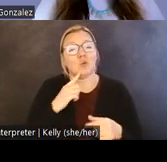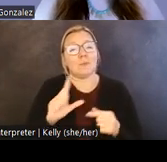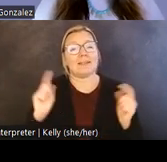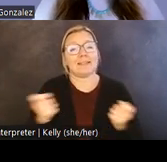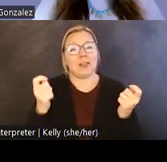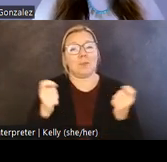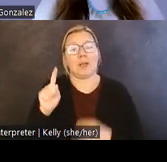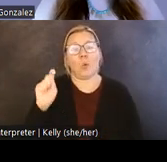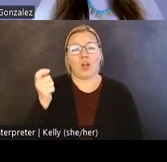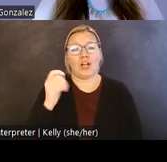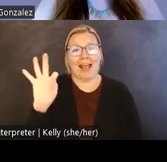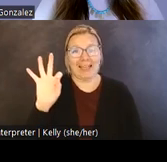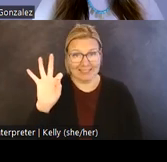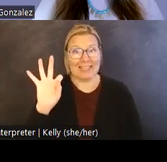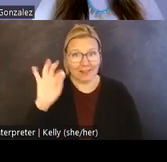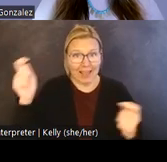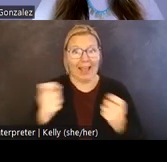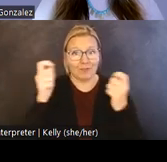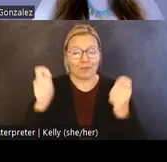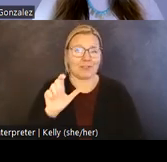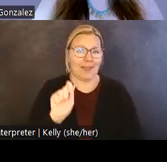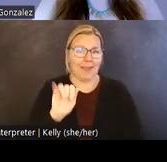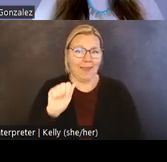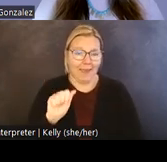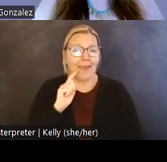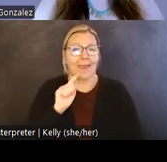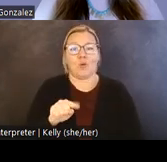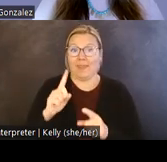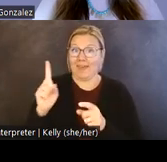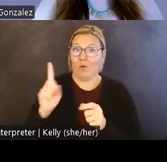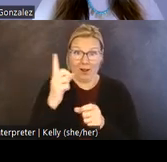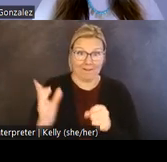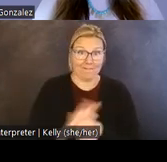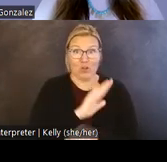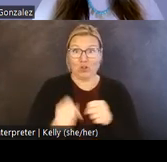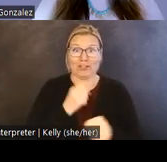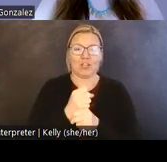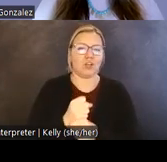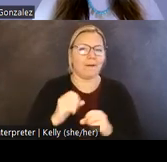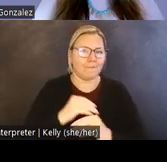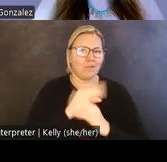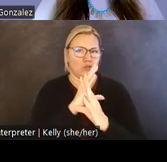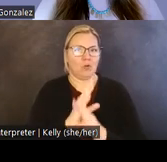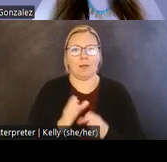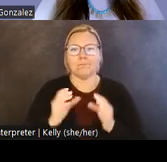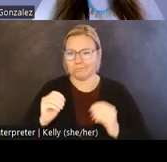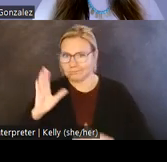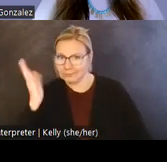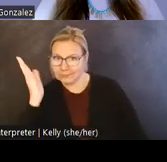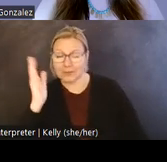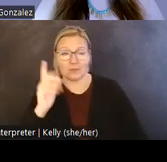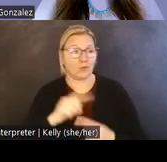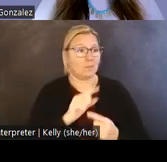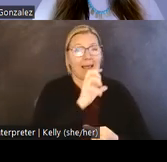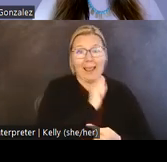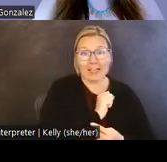anniversary of the AIA LA with a full year of virtual and in-person talks spanning topics around the globe from ancient Greece